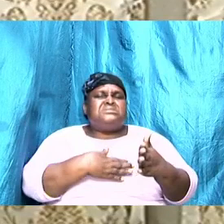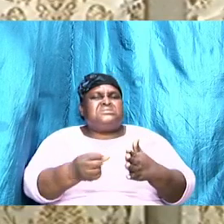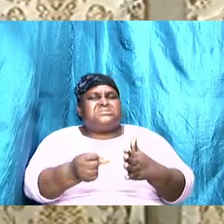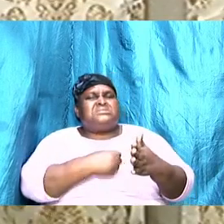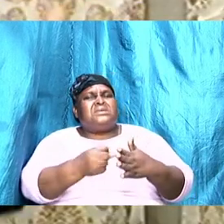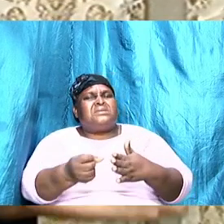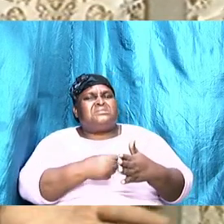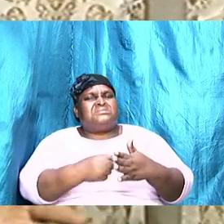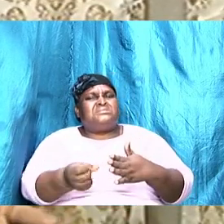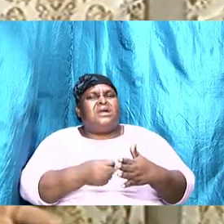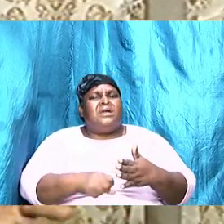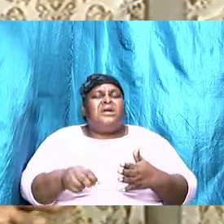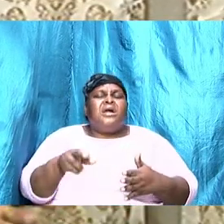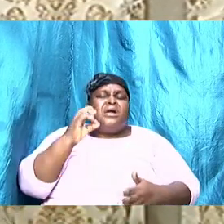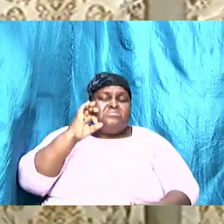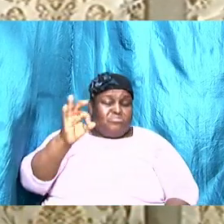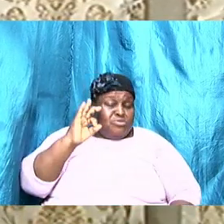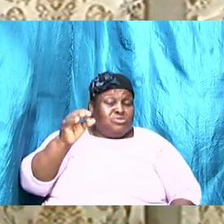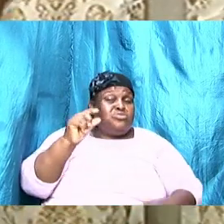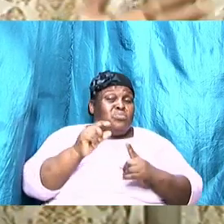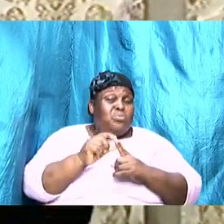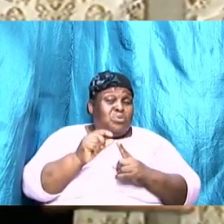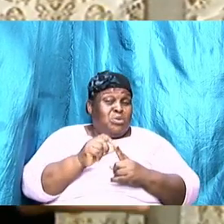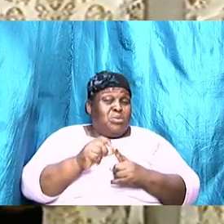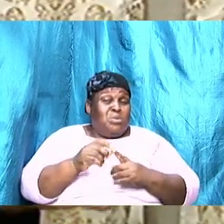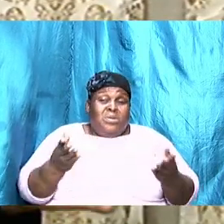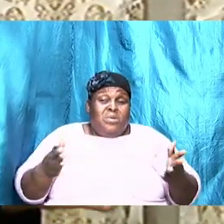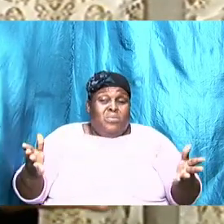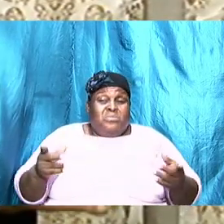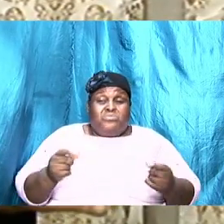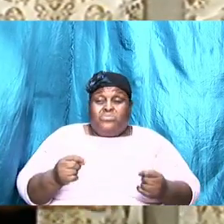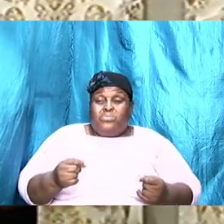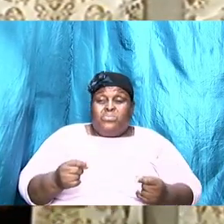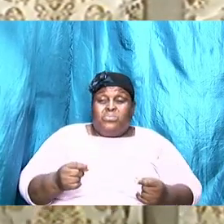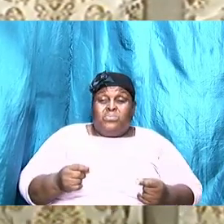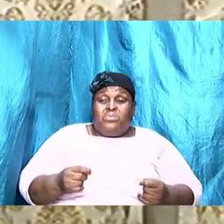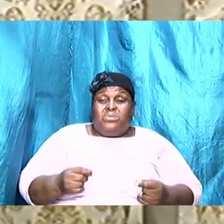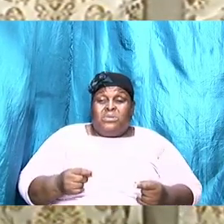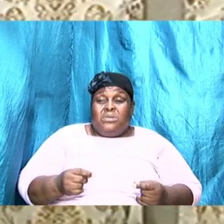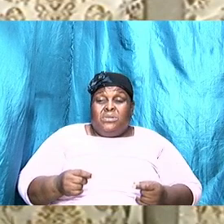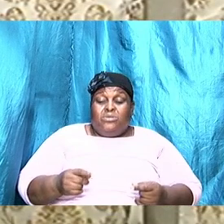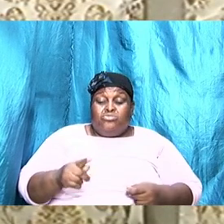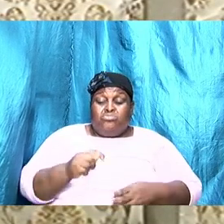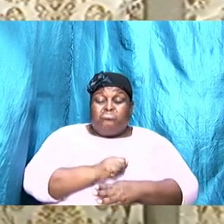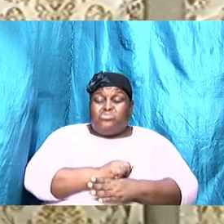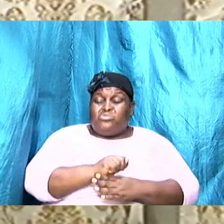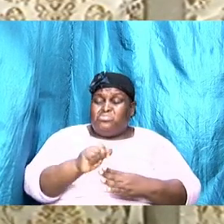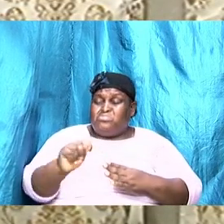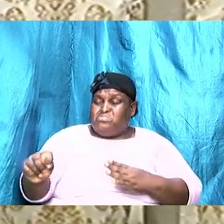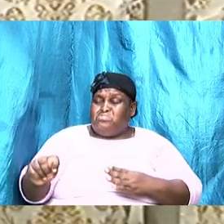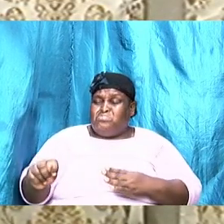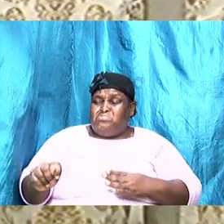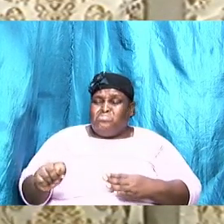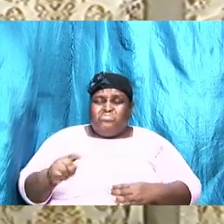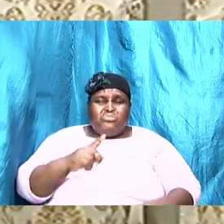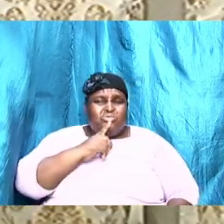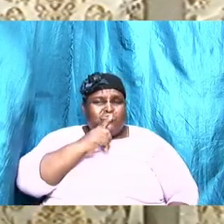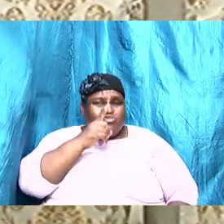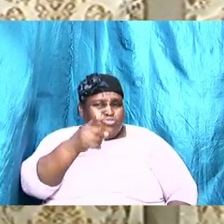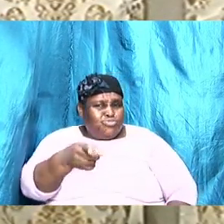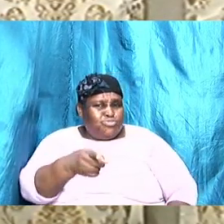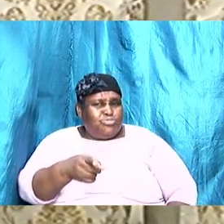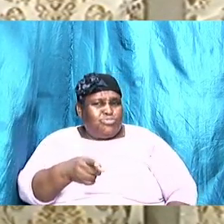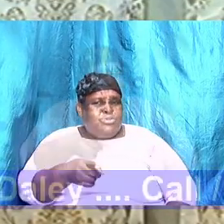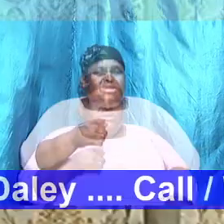whatever we do. And carrying on. Totally oblivious to the fact that